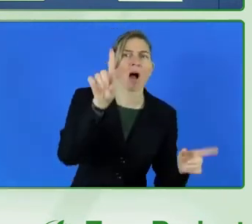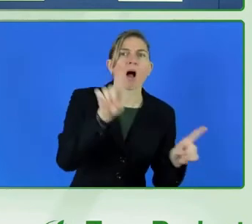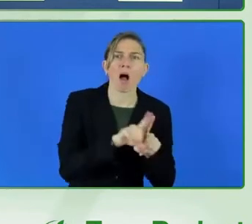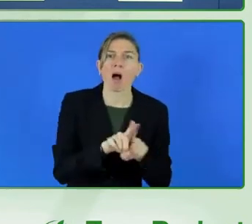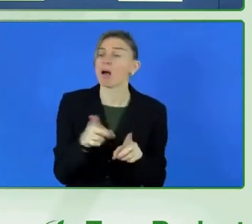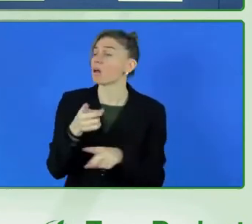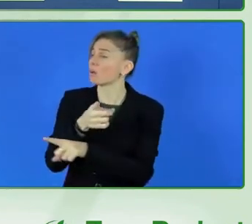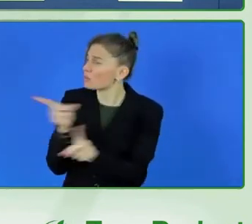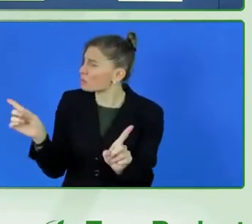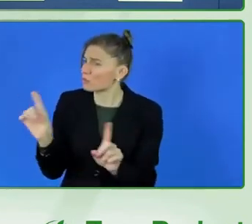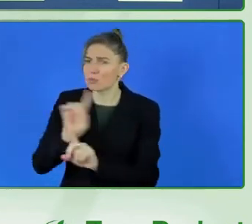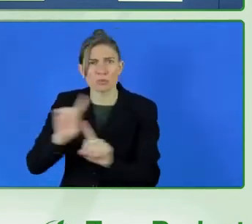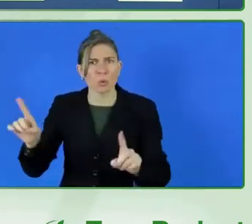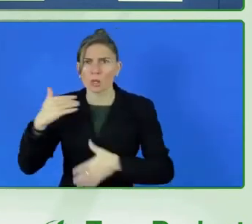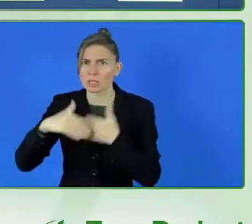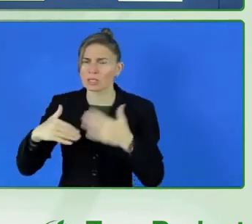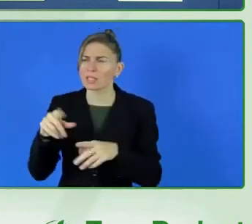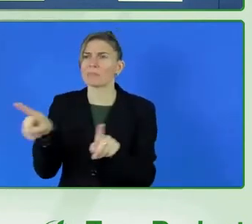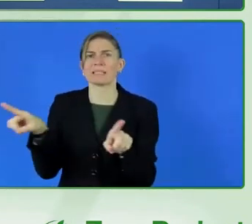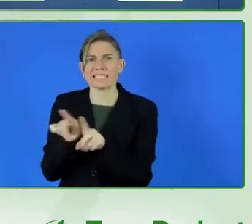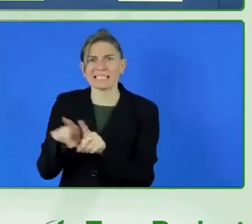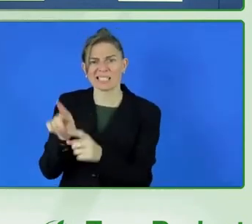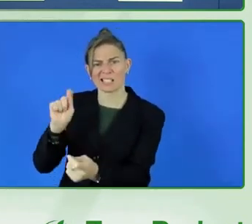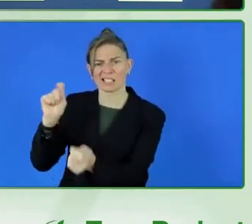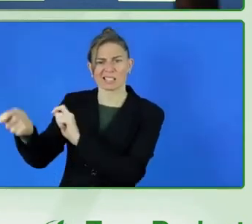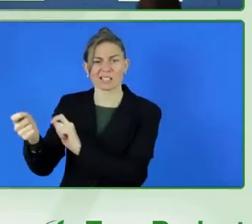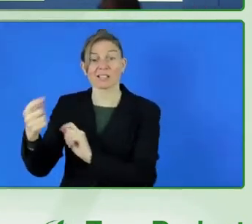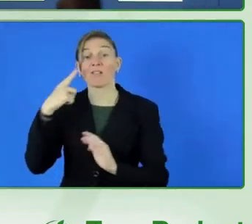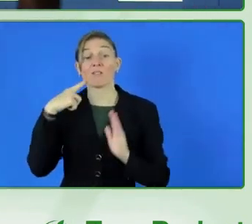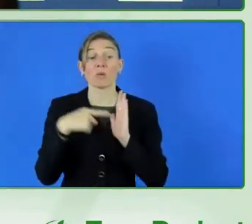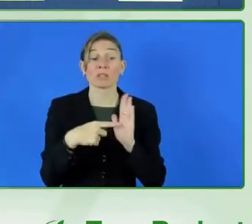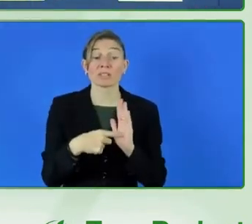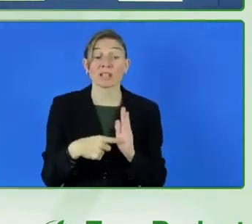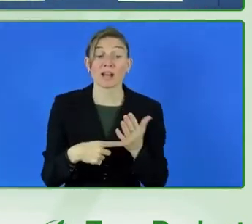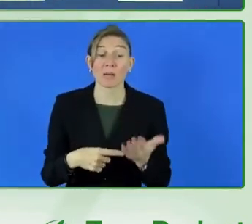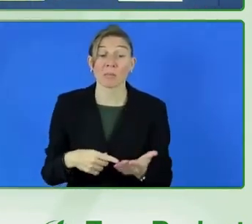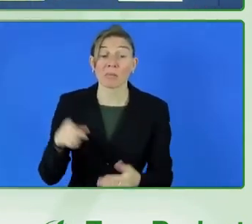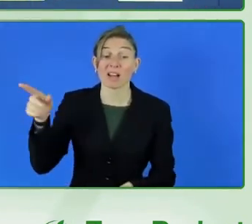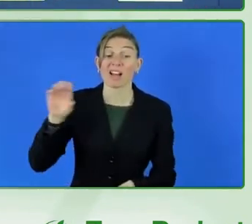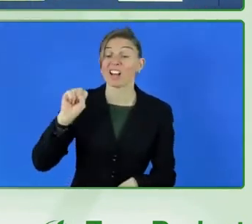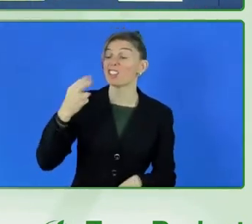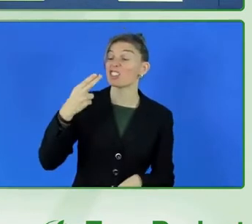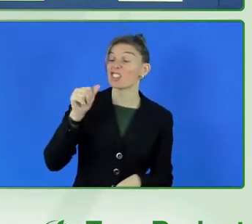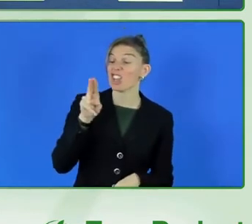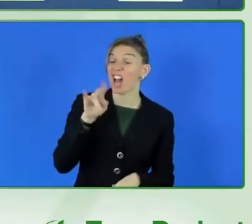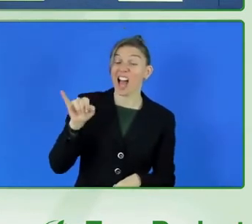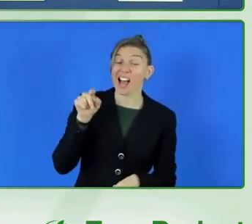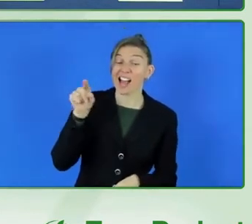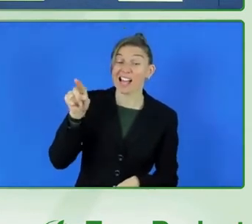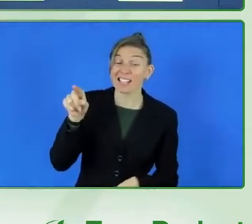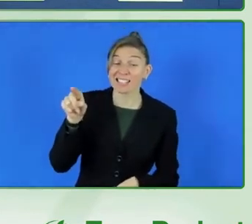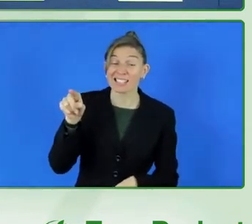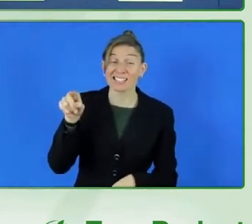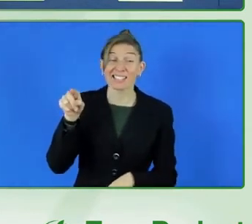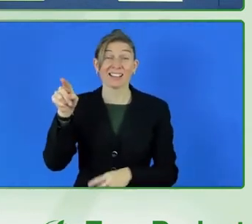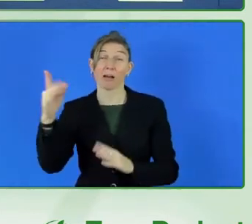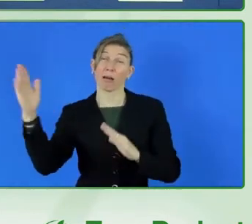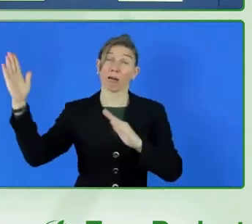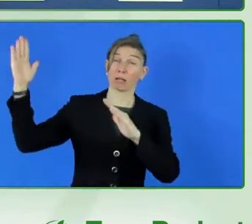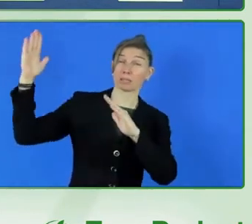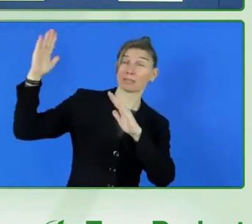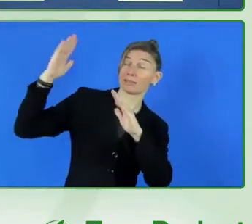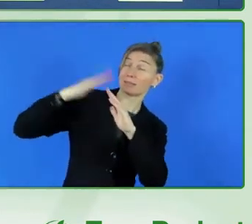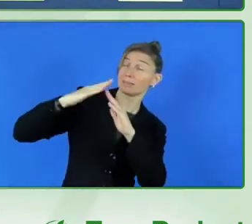So, Shani is an expert consultant helping top-tier corporations and